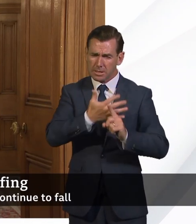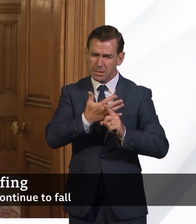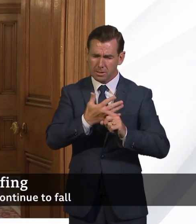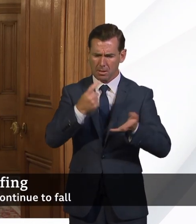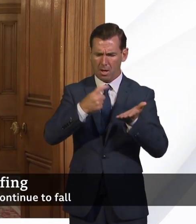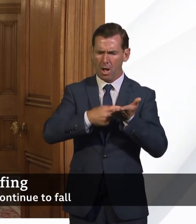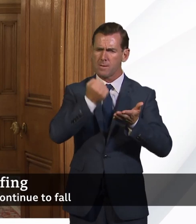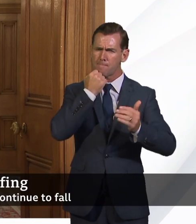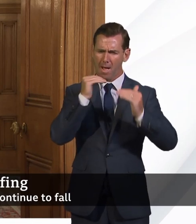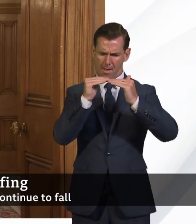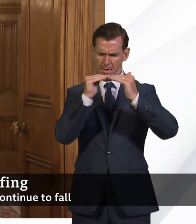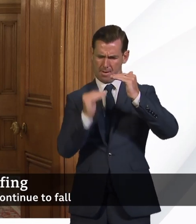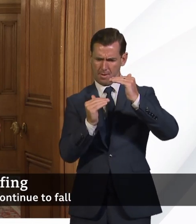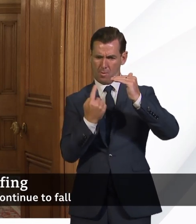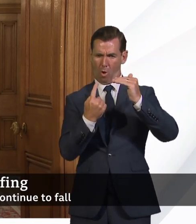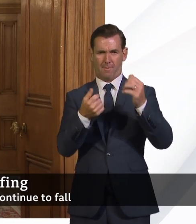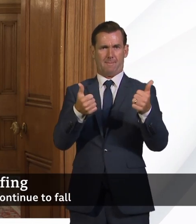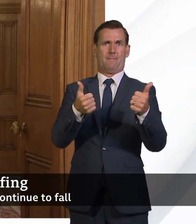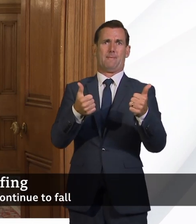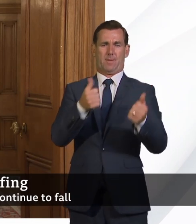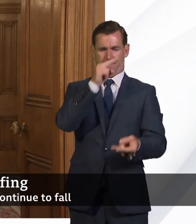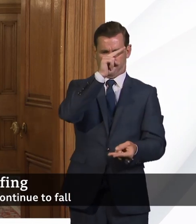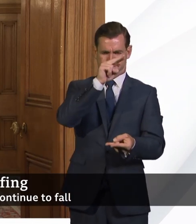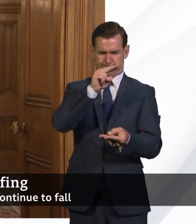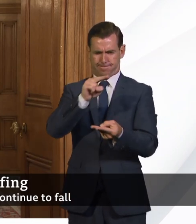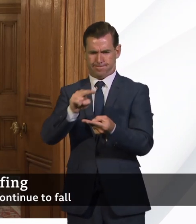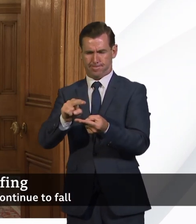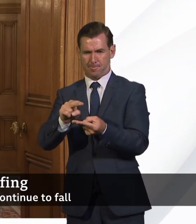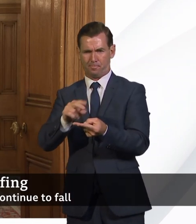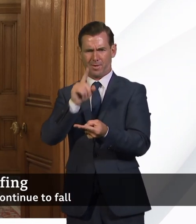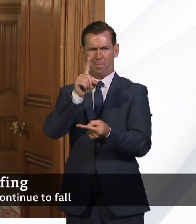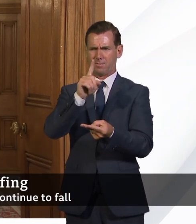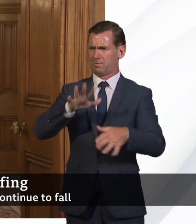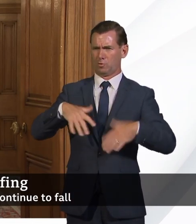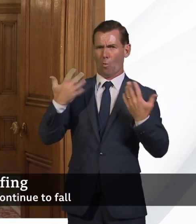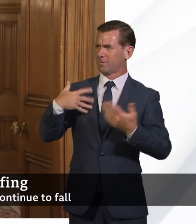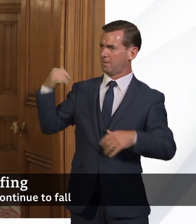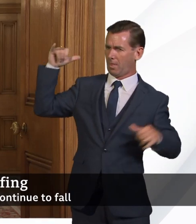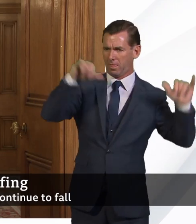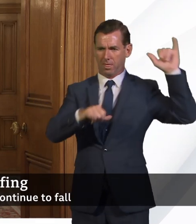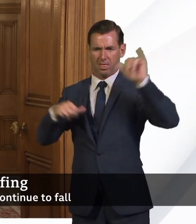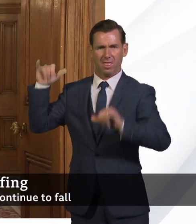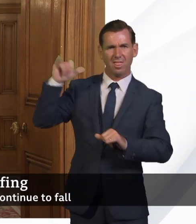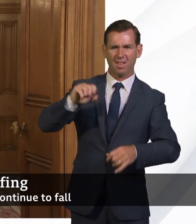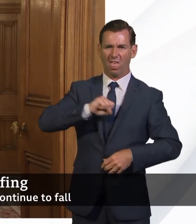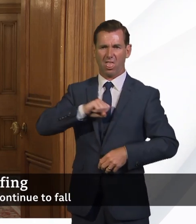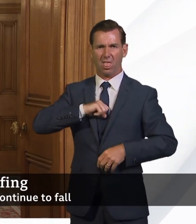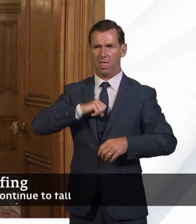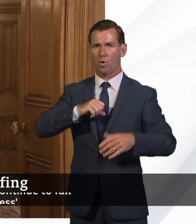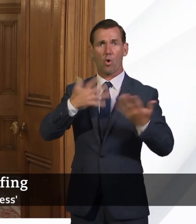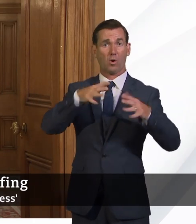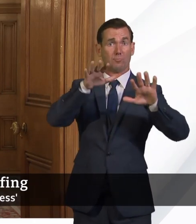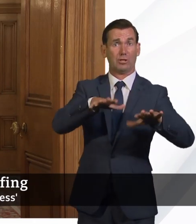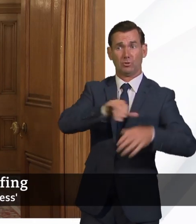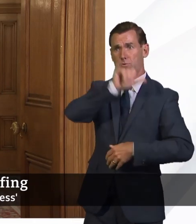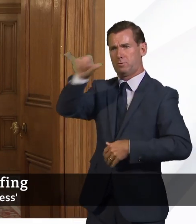below one, what we don't want to do is, you know, end up sort of essentially reimporting it either by people coming here or Brits going abroad and